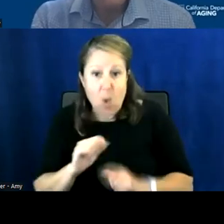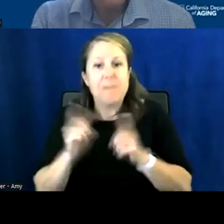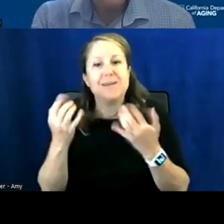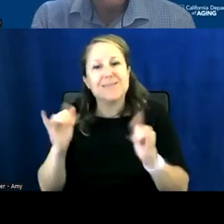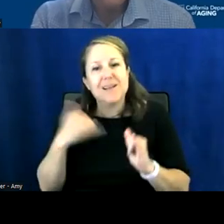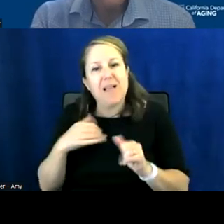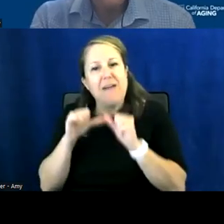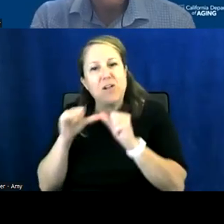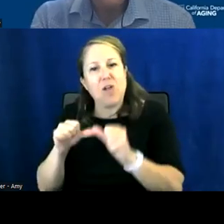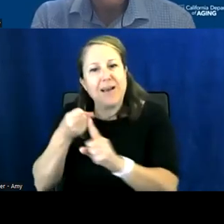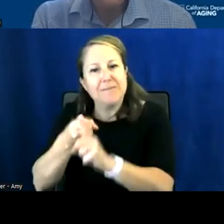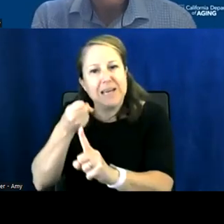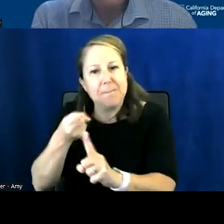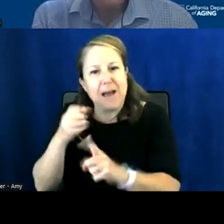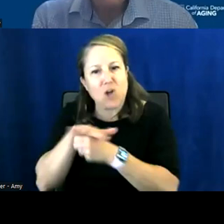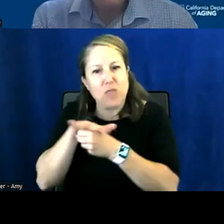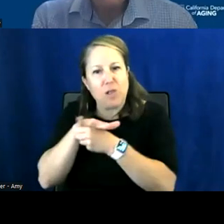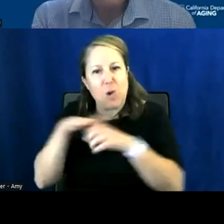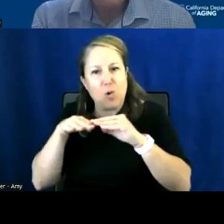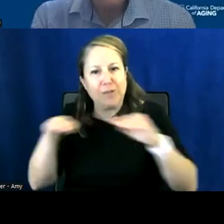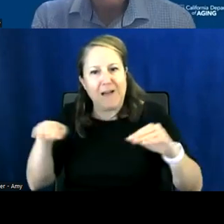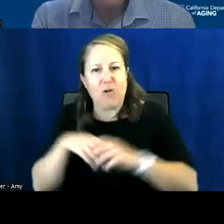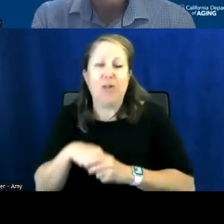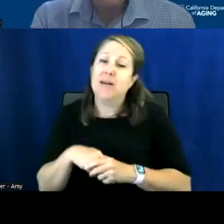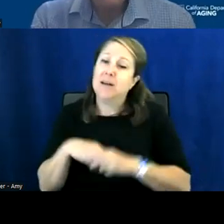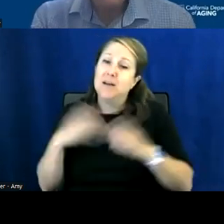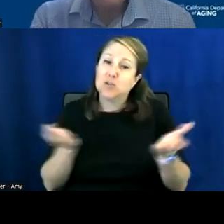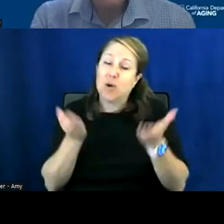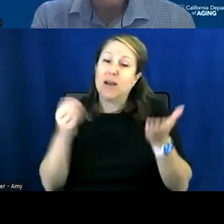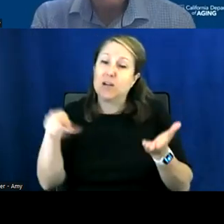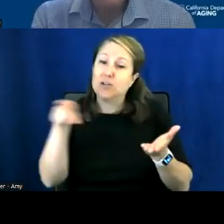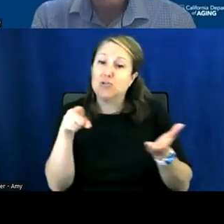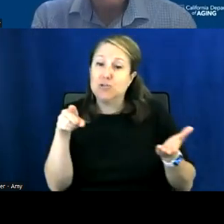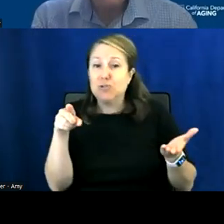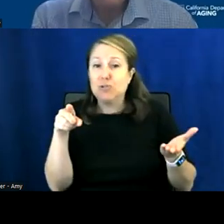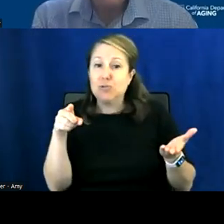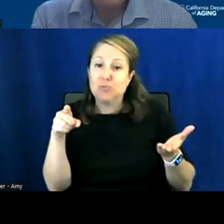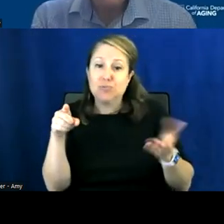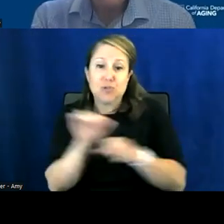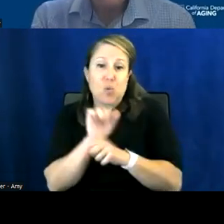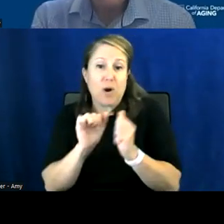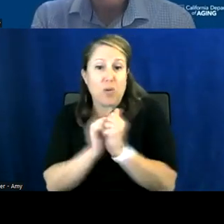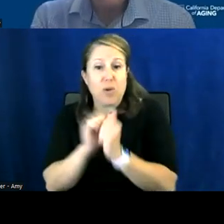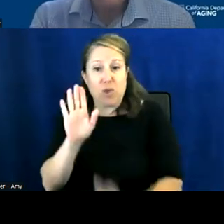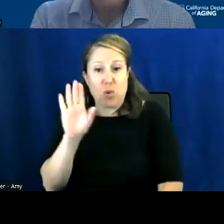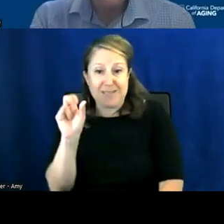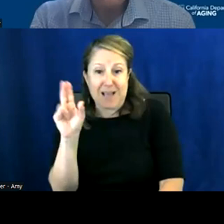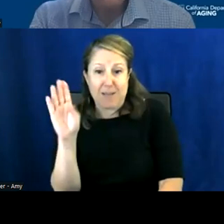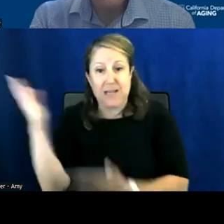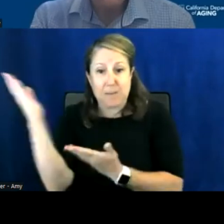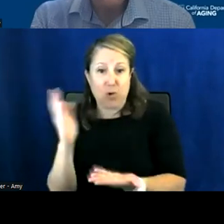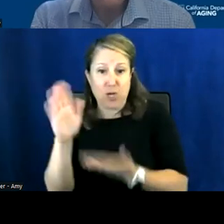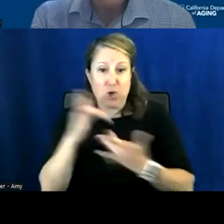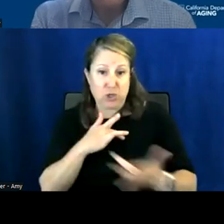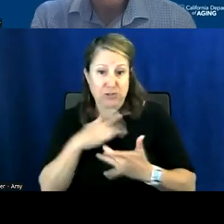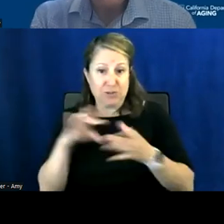long lasting impact at the local level so i would just encourage um to to um work with your subs and bring those concerns and comments